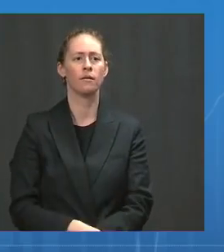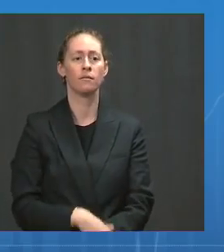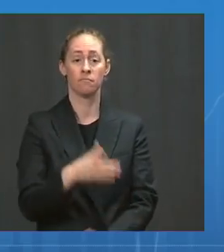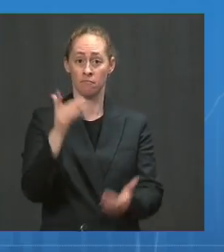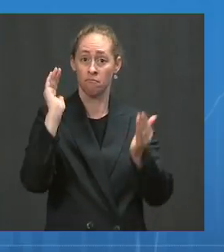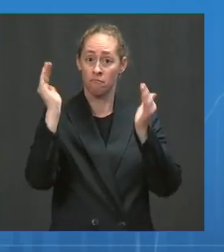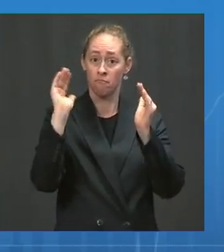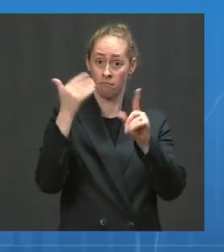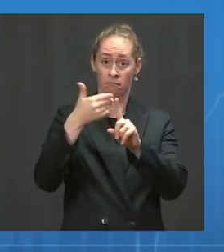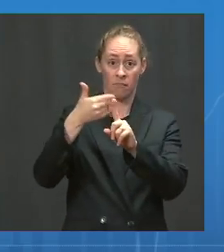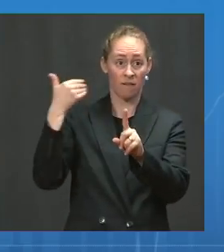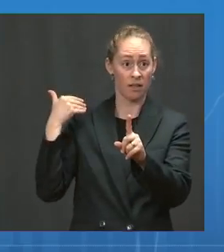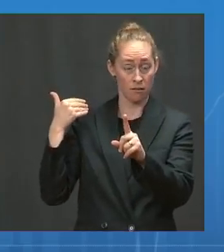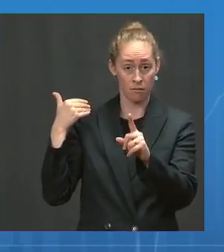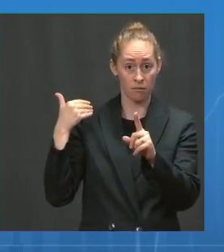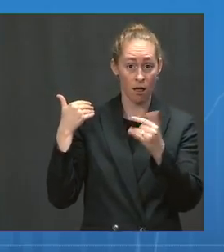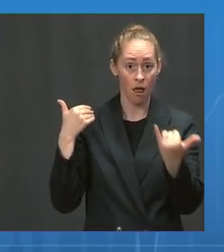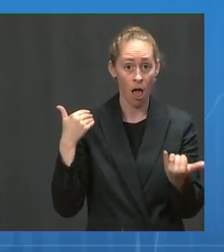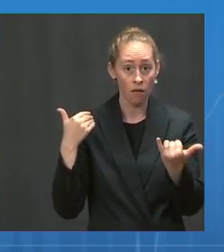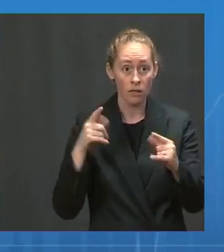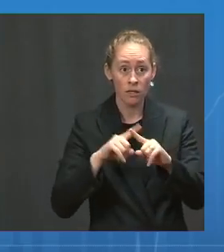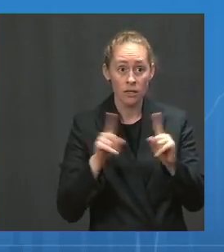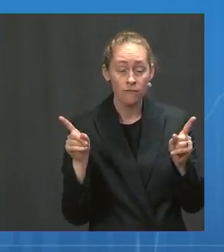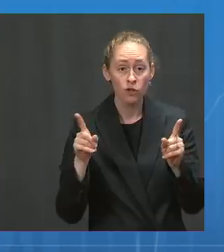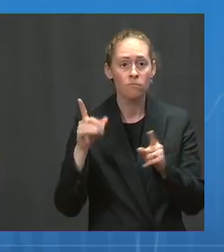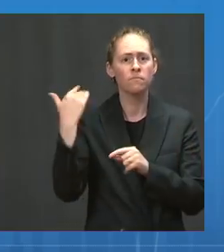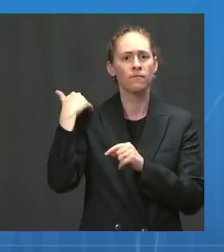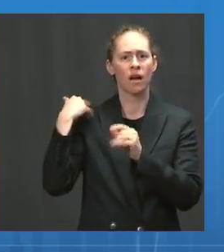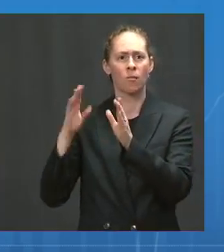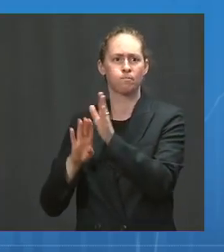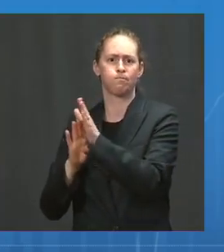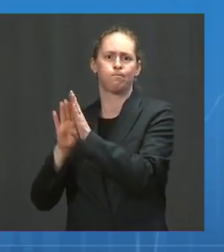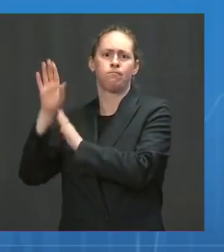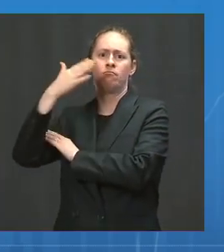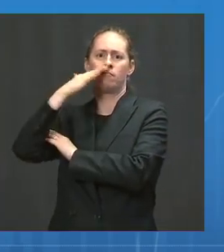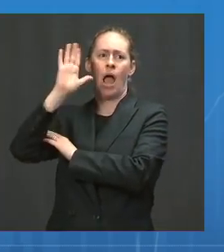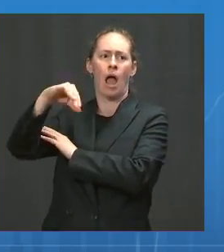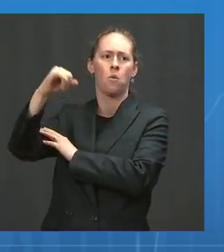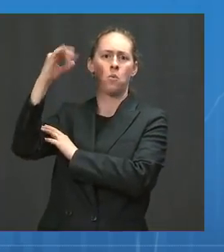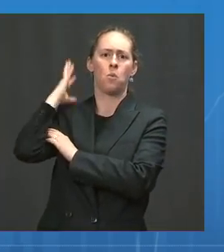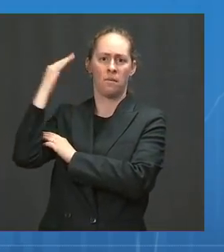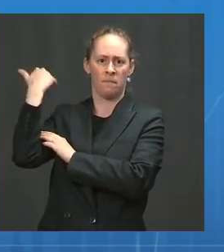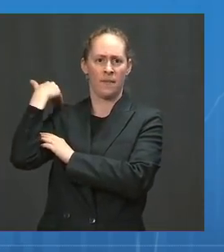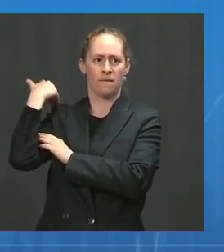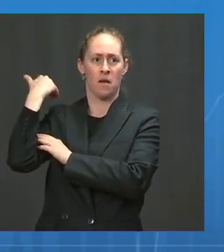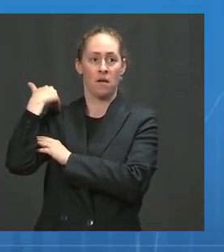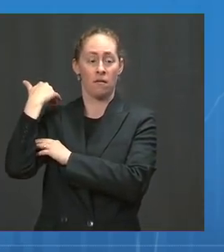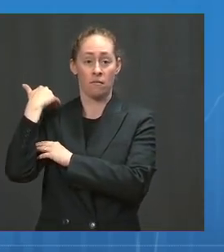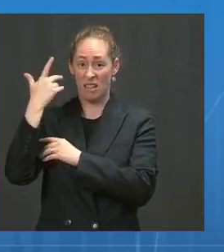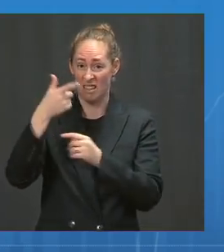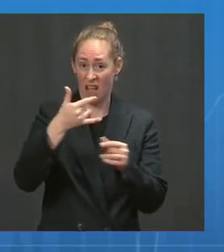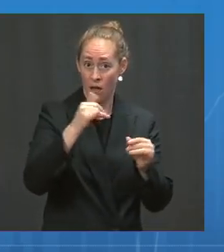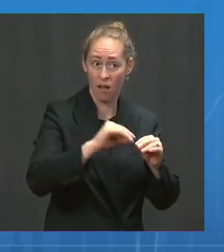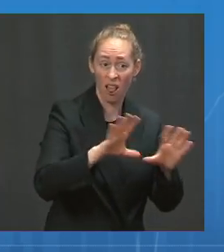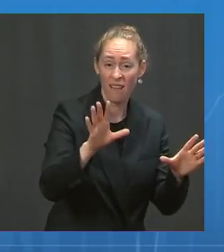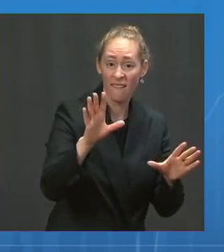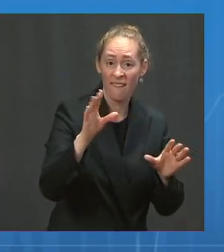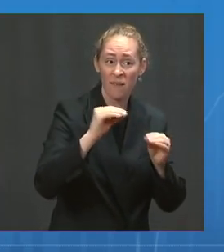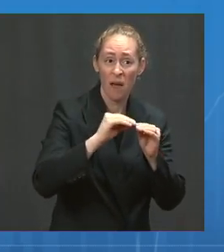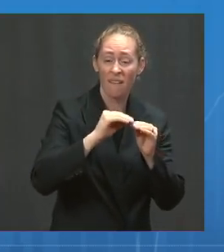other or during other surges in the pandemic? And are we seeing any breakthrough infections among more vulnerable